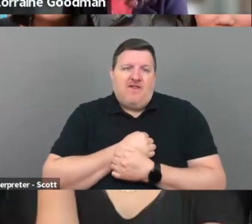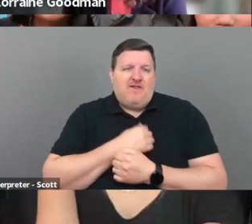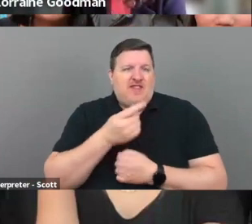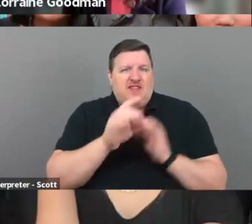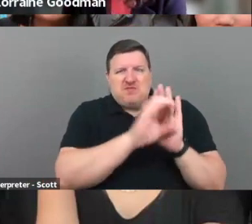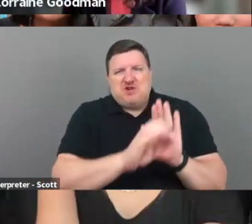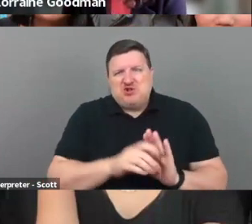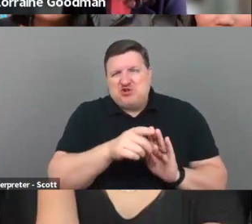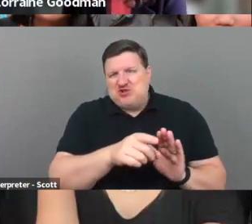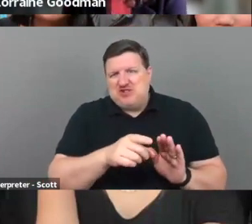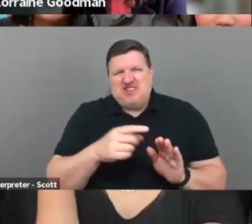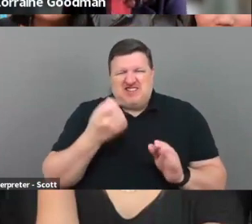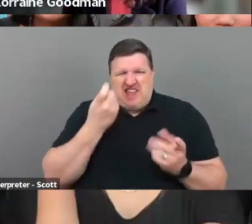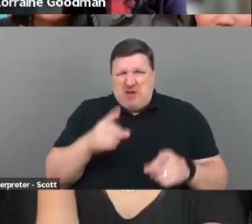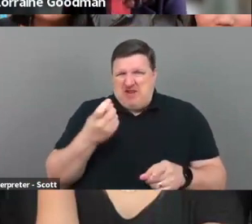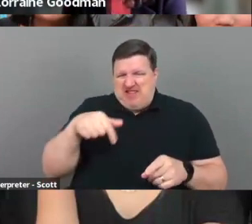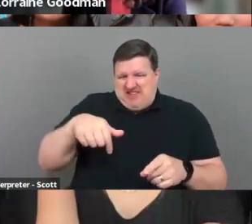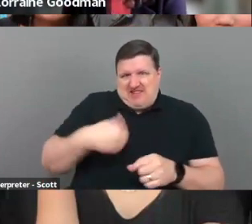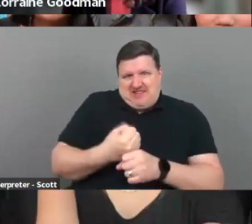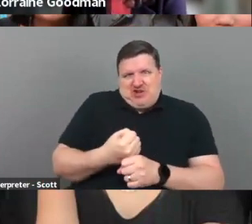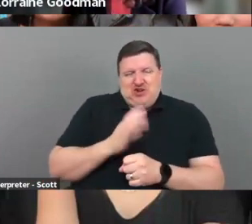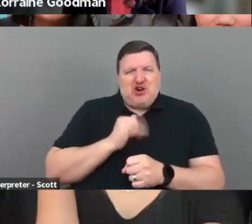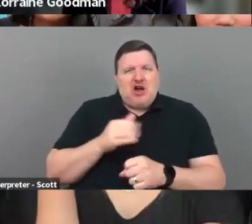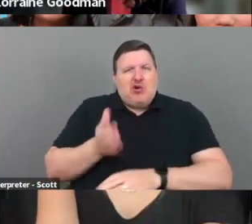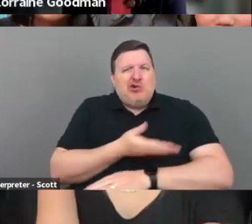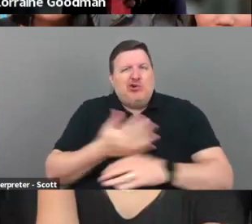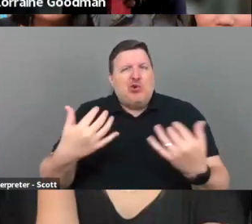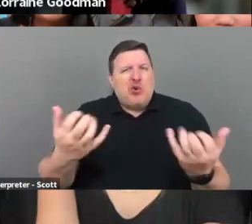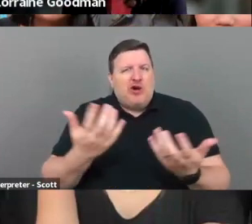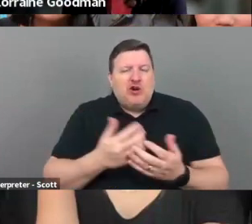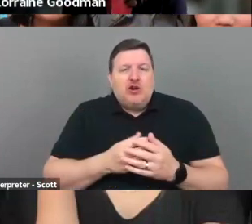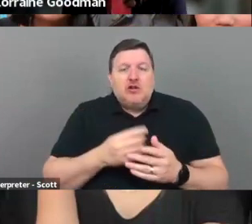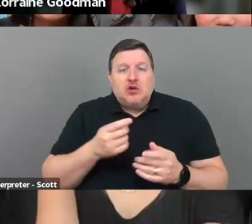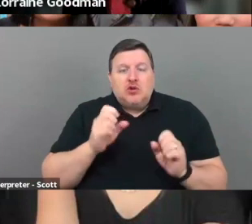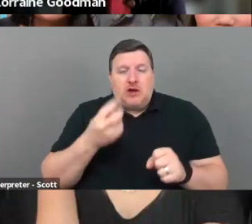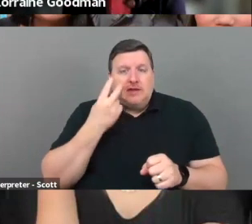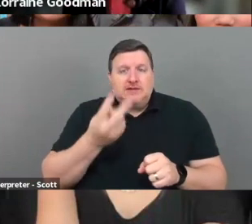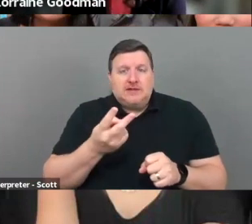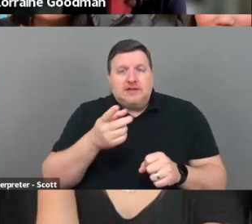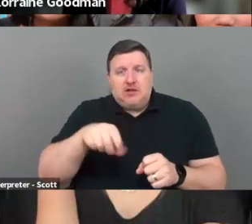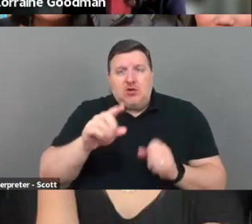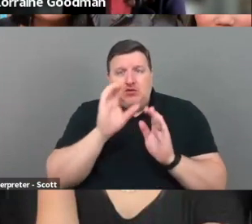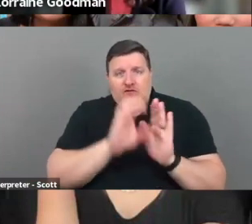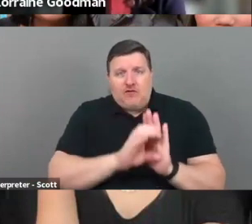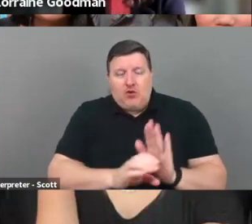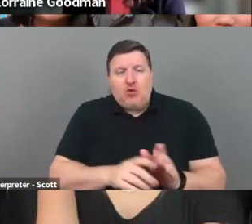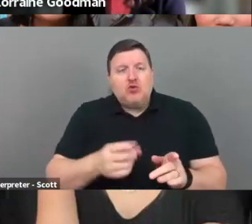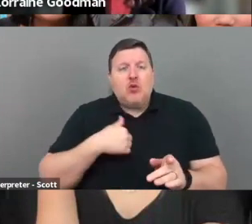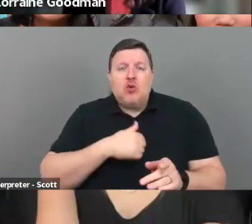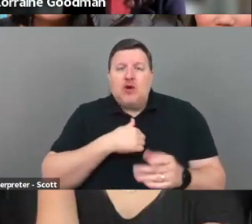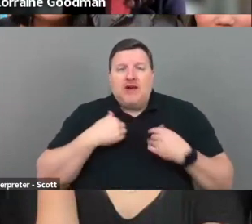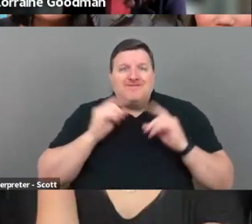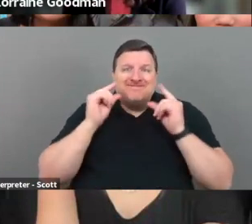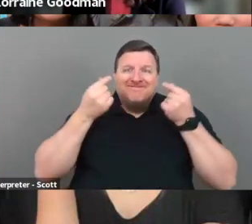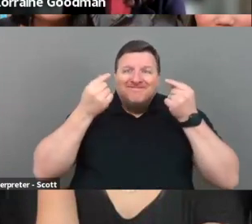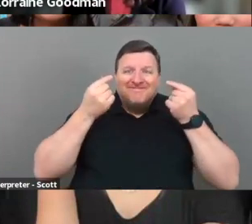that I have from this year of our choirs. And you can see for, for those of you who can see the photos, we have a lot of smiling